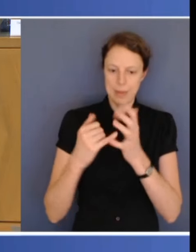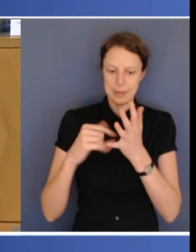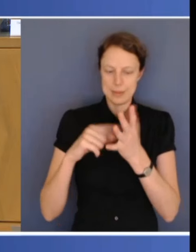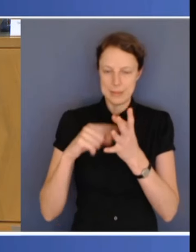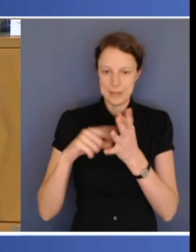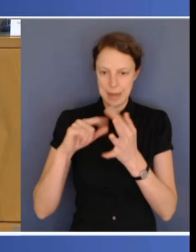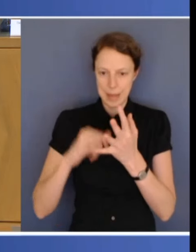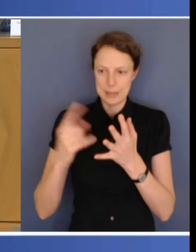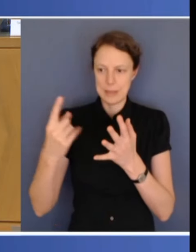path going forward.